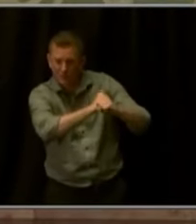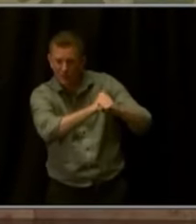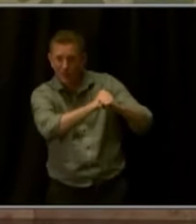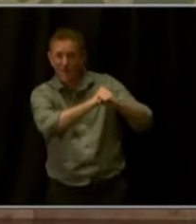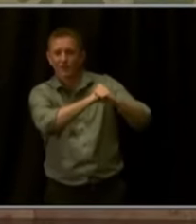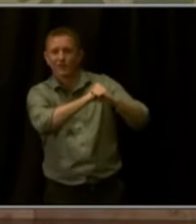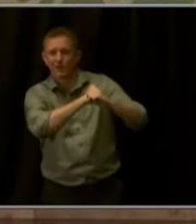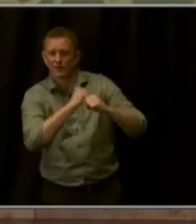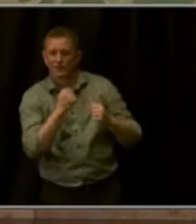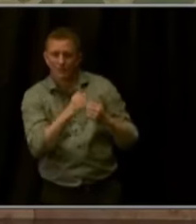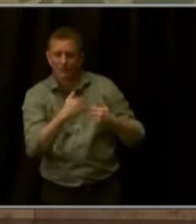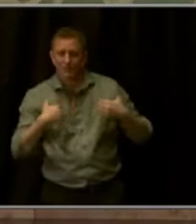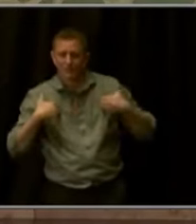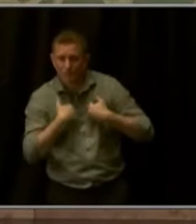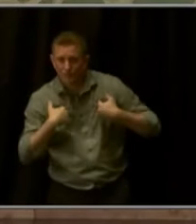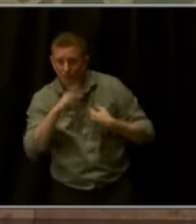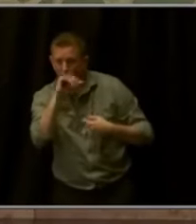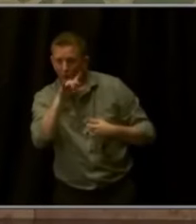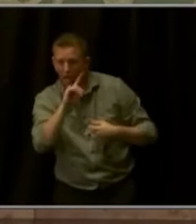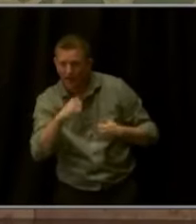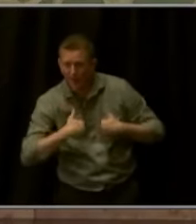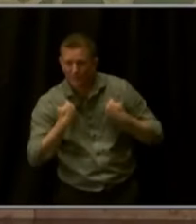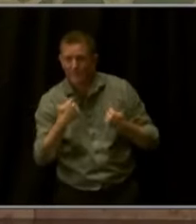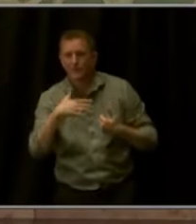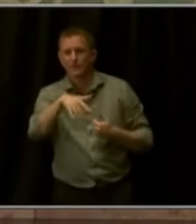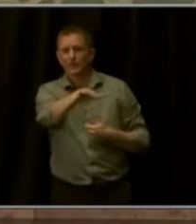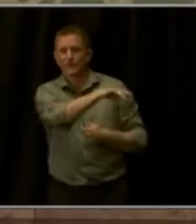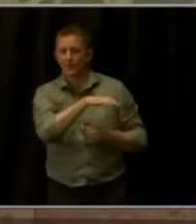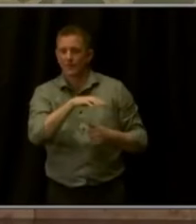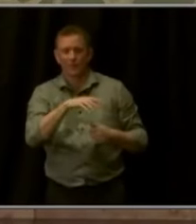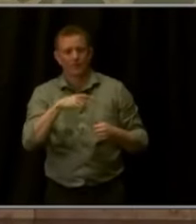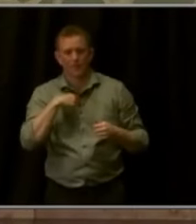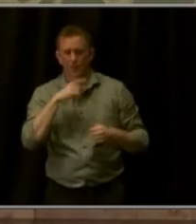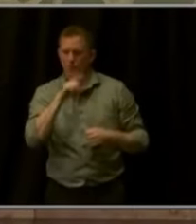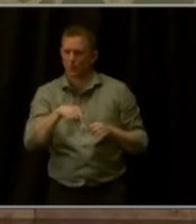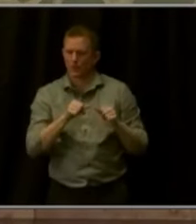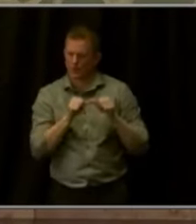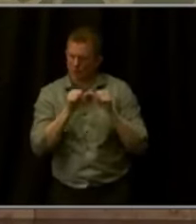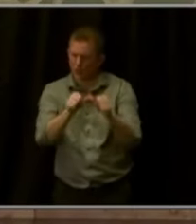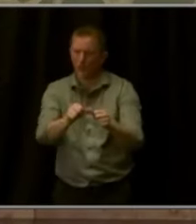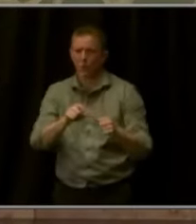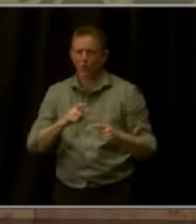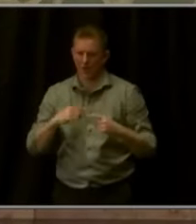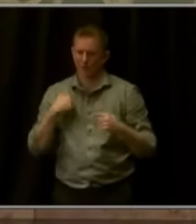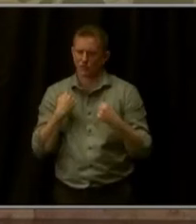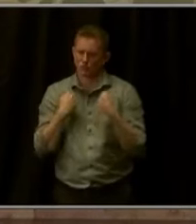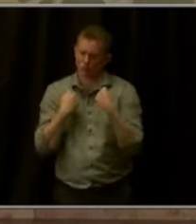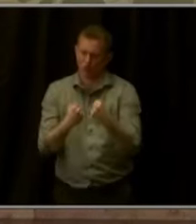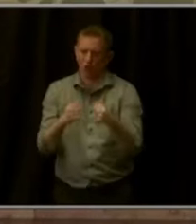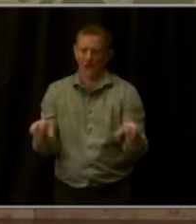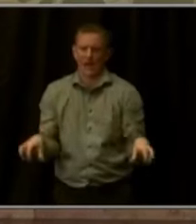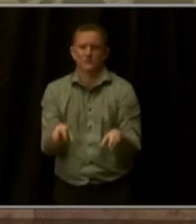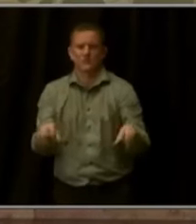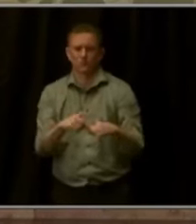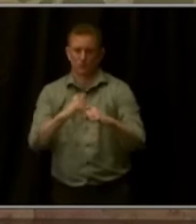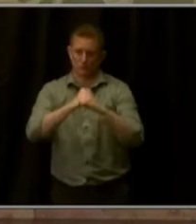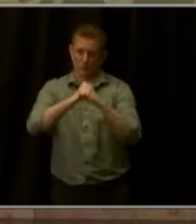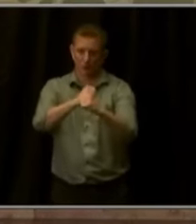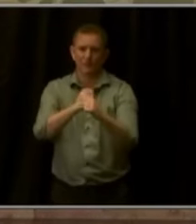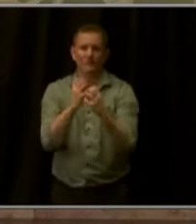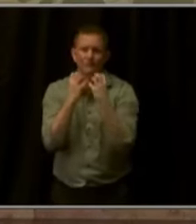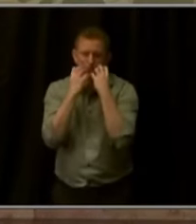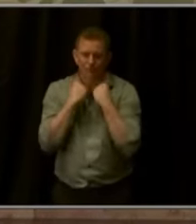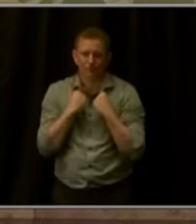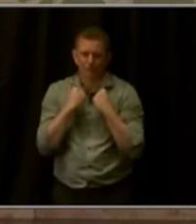and wild places. We'll continue to take bold action to protect our cherished public lands, and Colorado